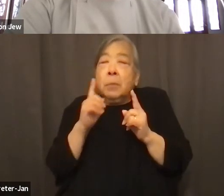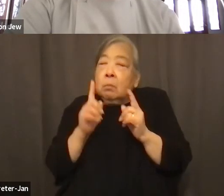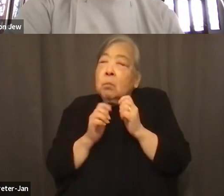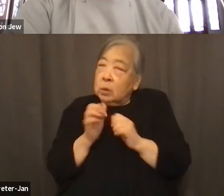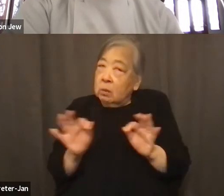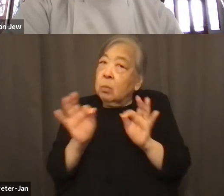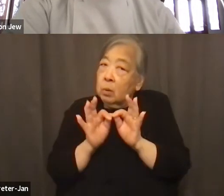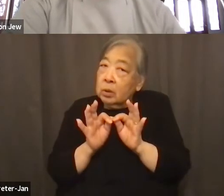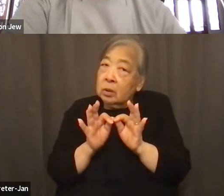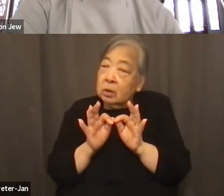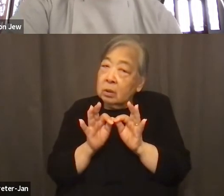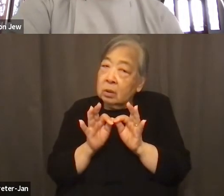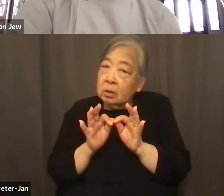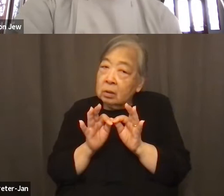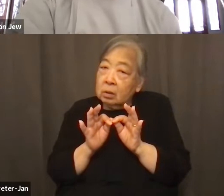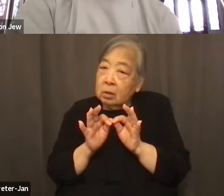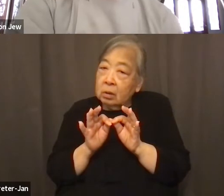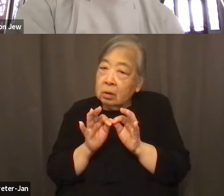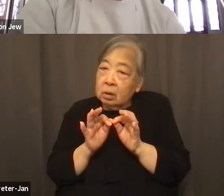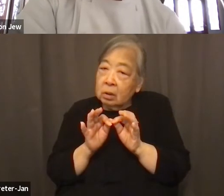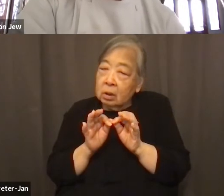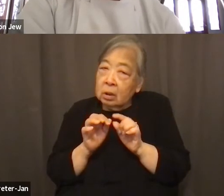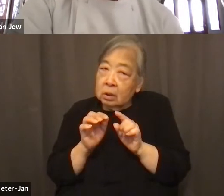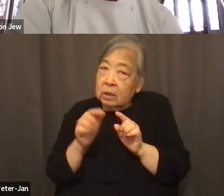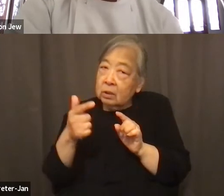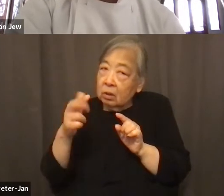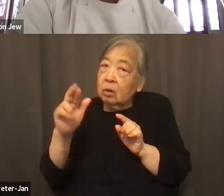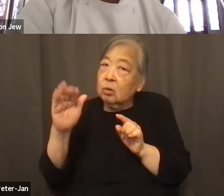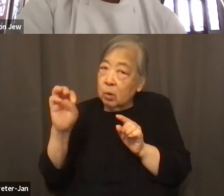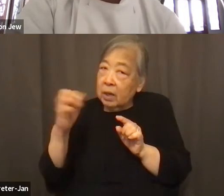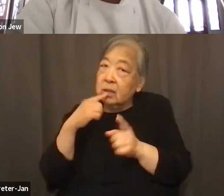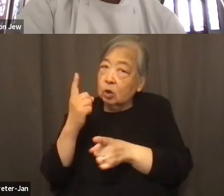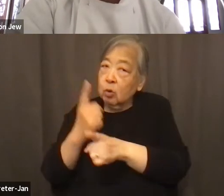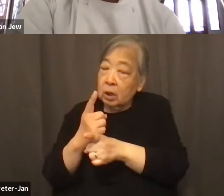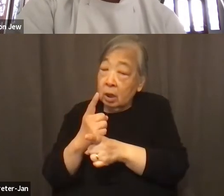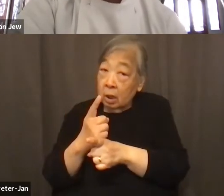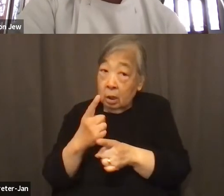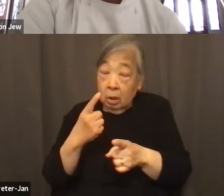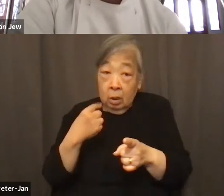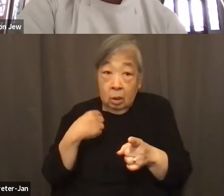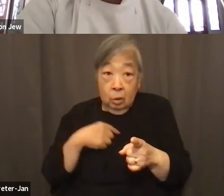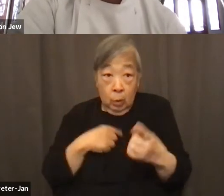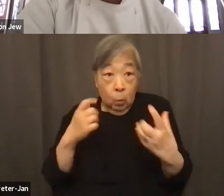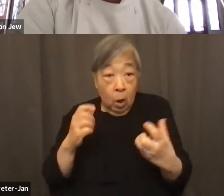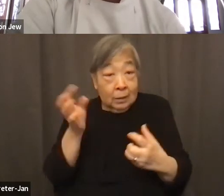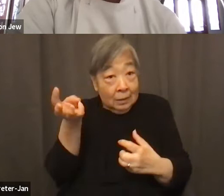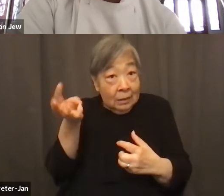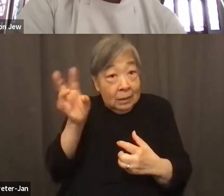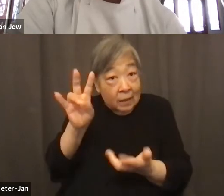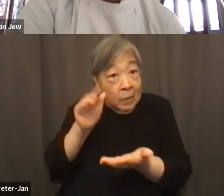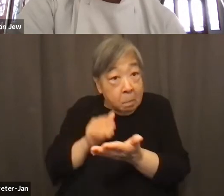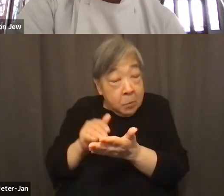as Grace said correctly, if we want 67 million tourists to return,